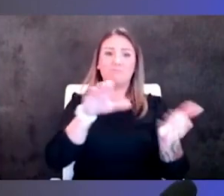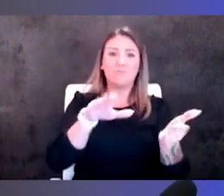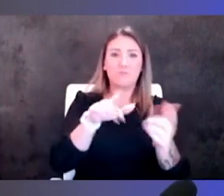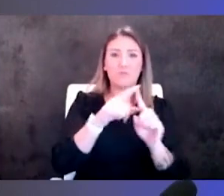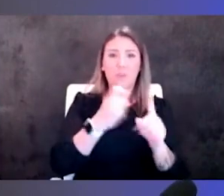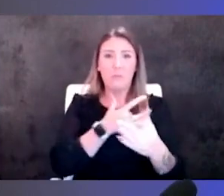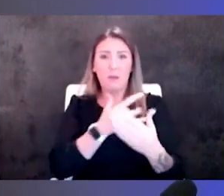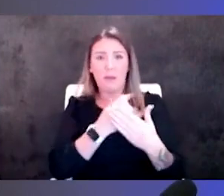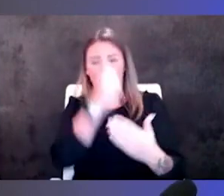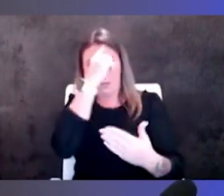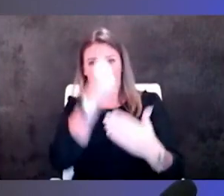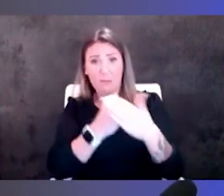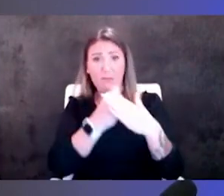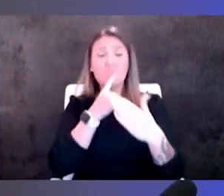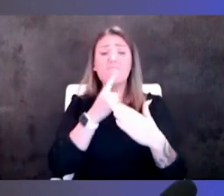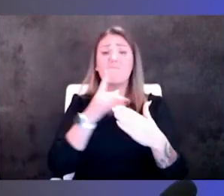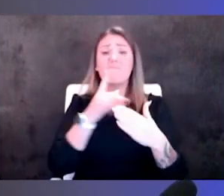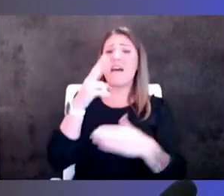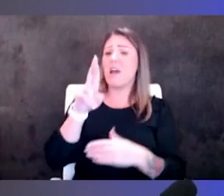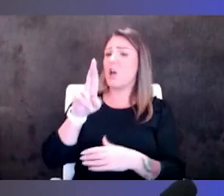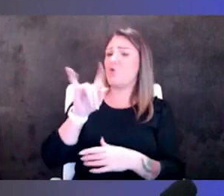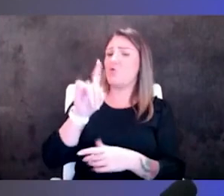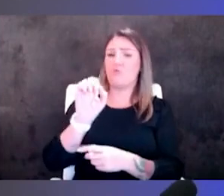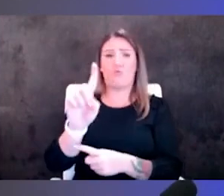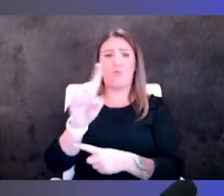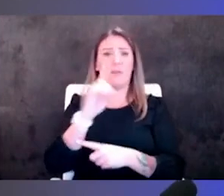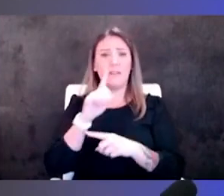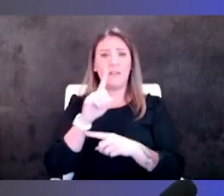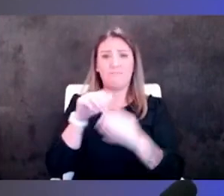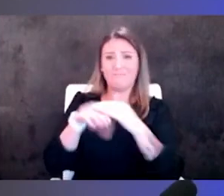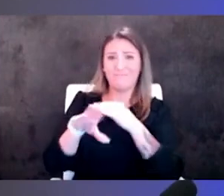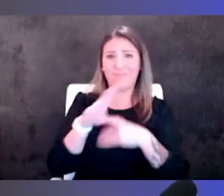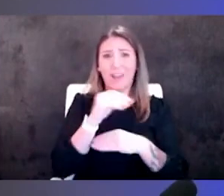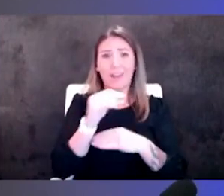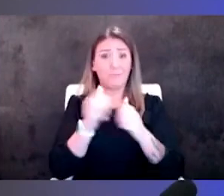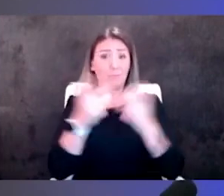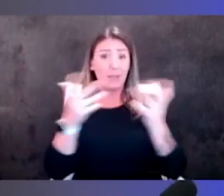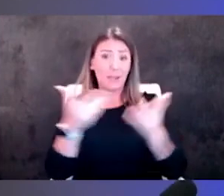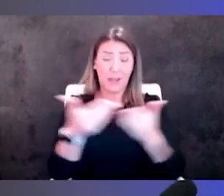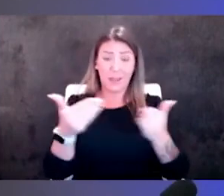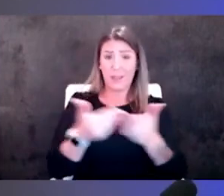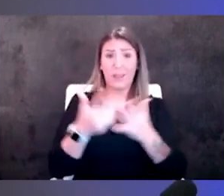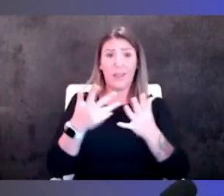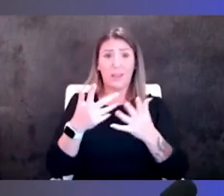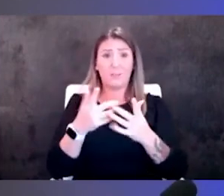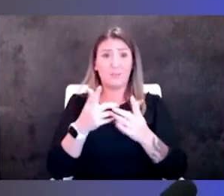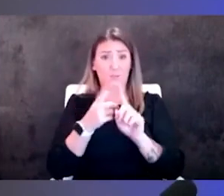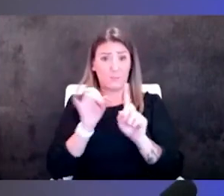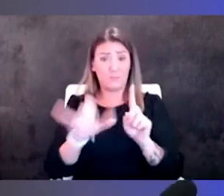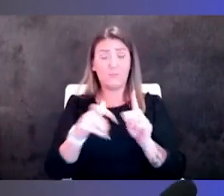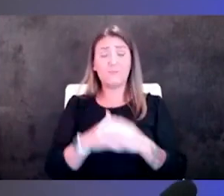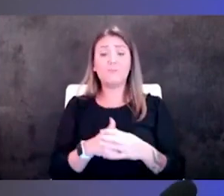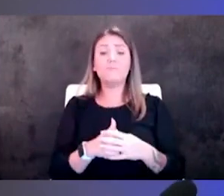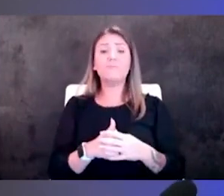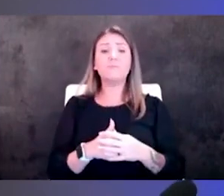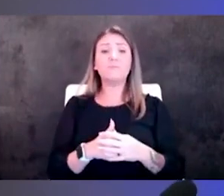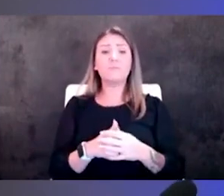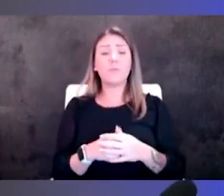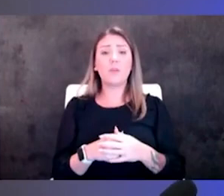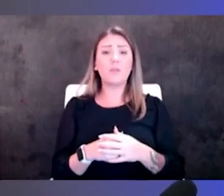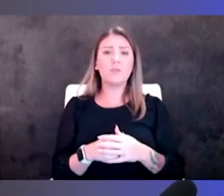Kansas higher readmission rates and a number of factors that drive that and so to be able to kind of work with our